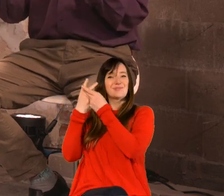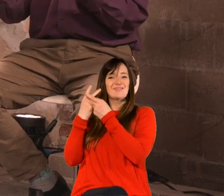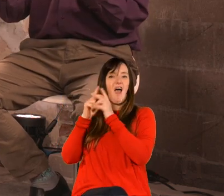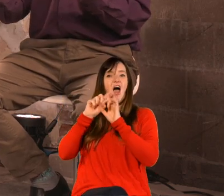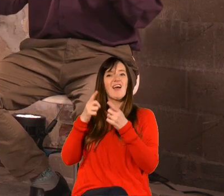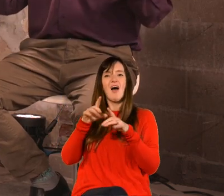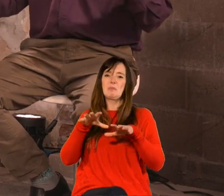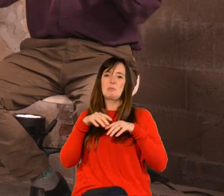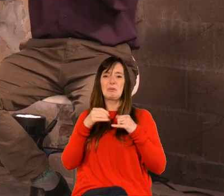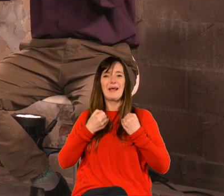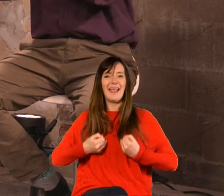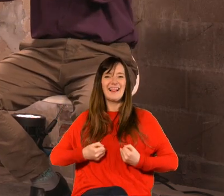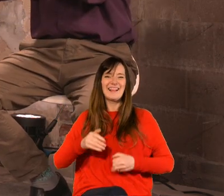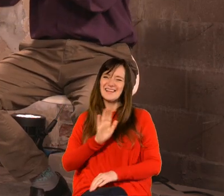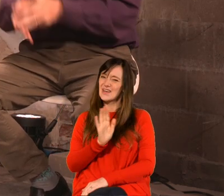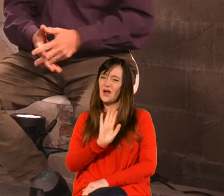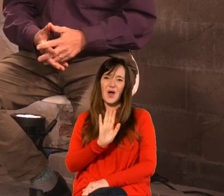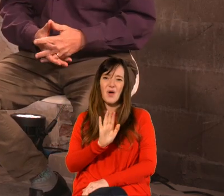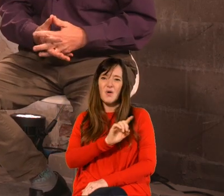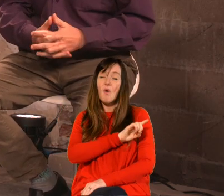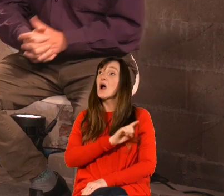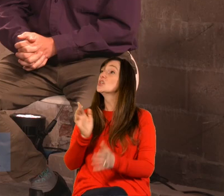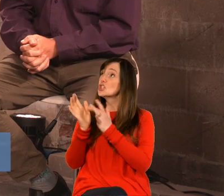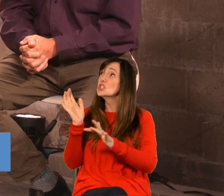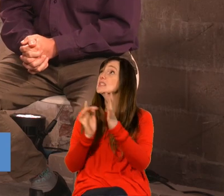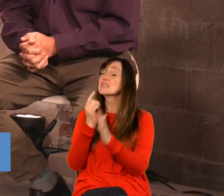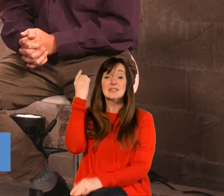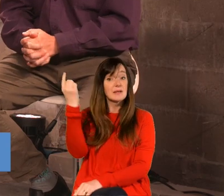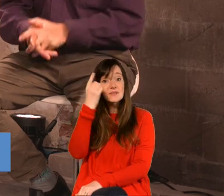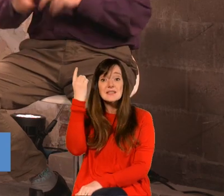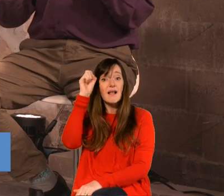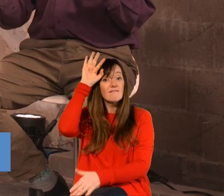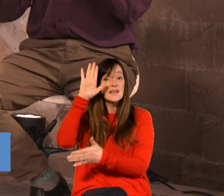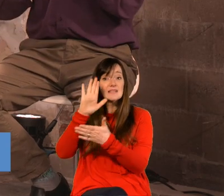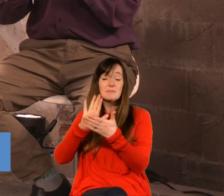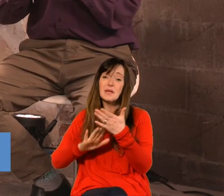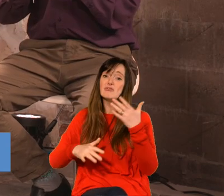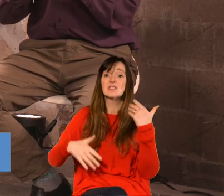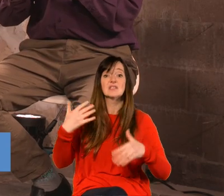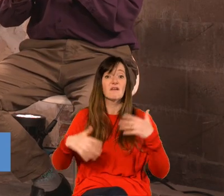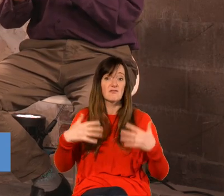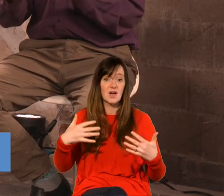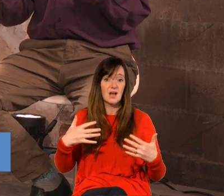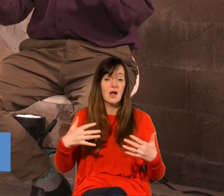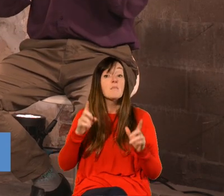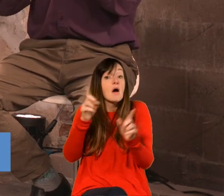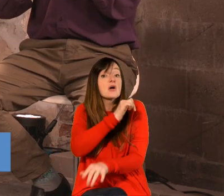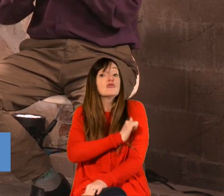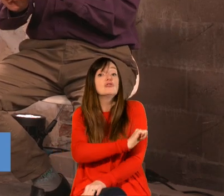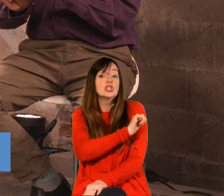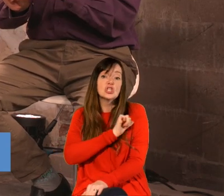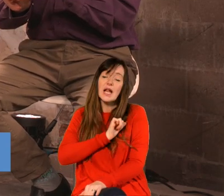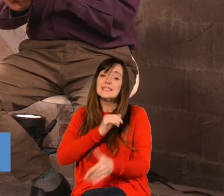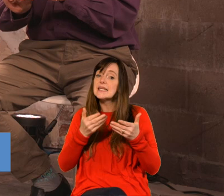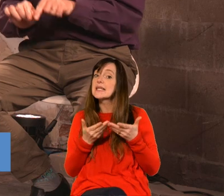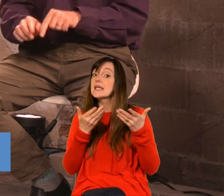follow a lord who went through and experienced that suffering and that pain what christianity promises you is resources to